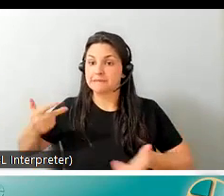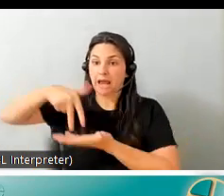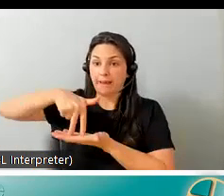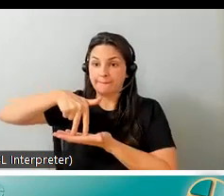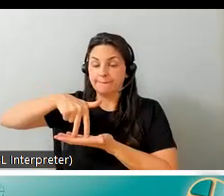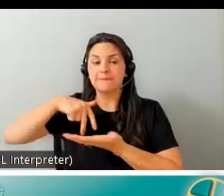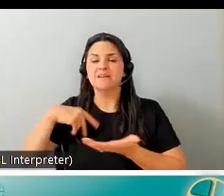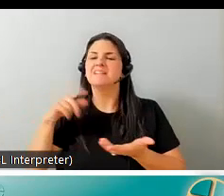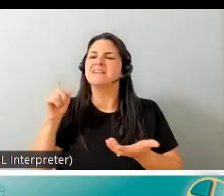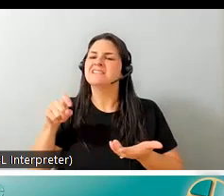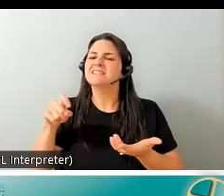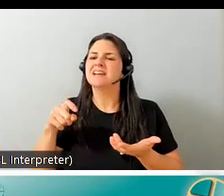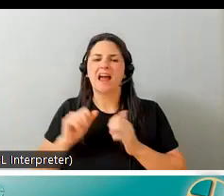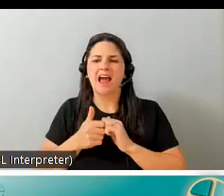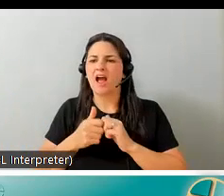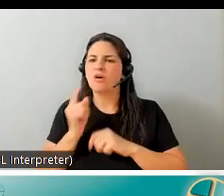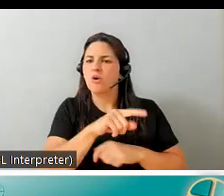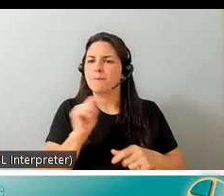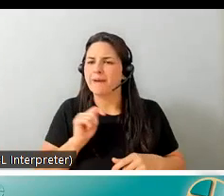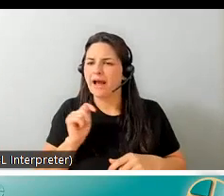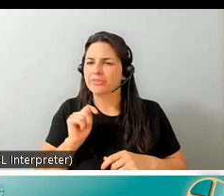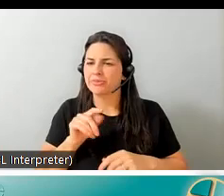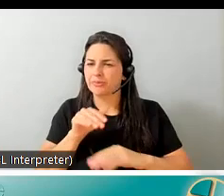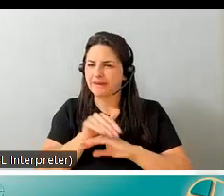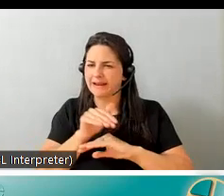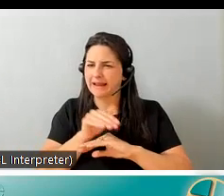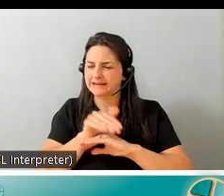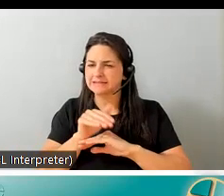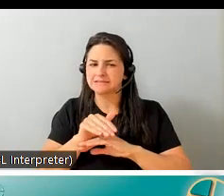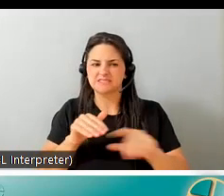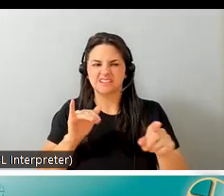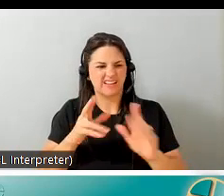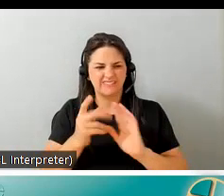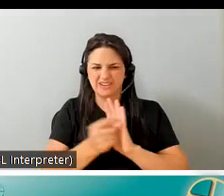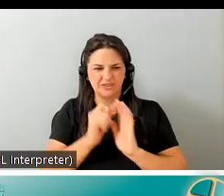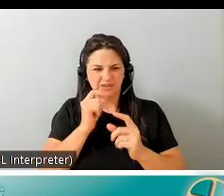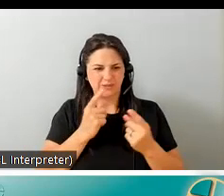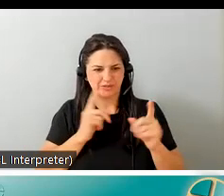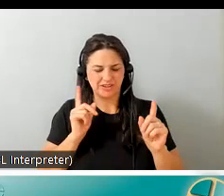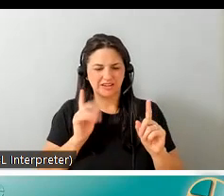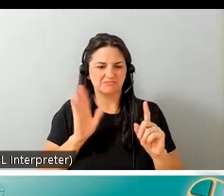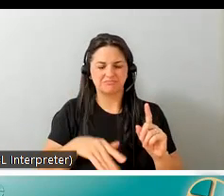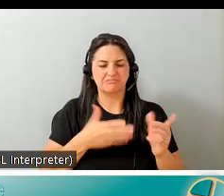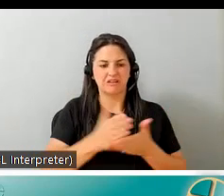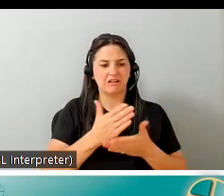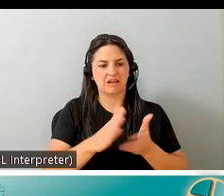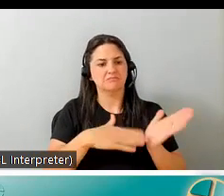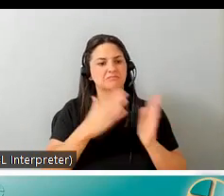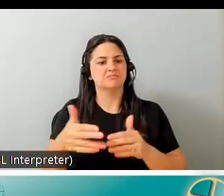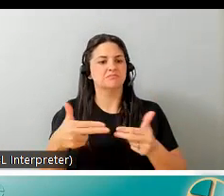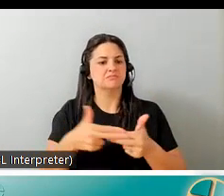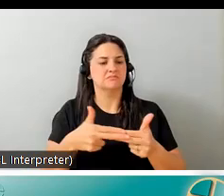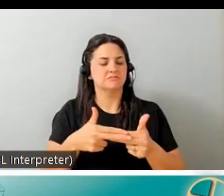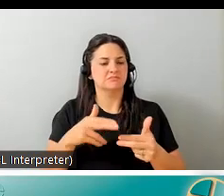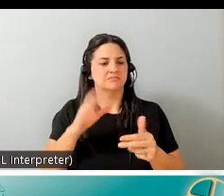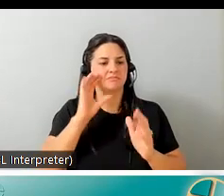a way to get to the washroom at at night i guess that the video is not really working sarah but if you just go to the to the picture of of her in her